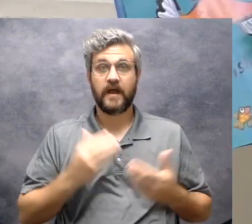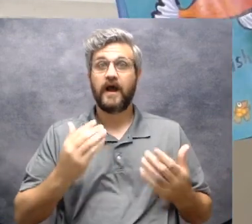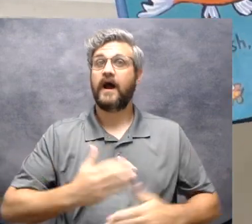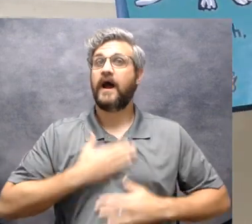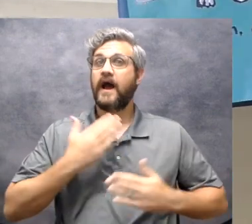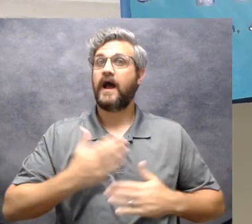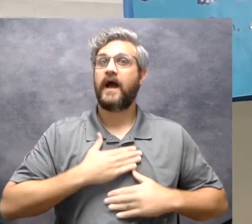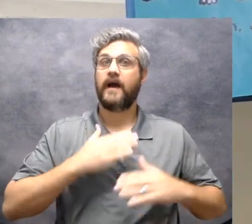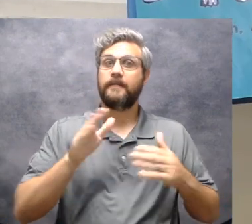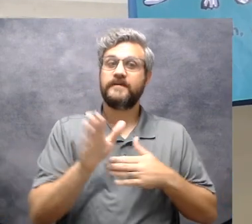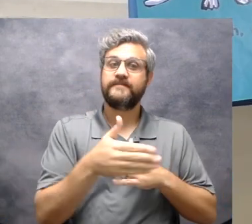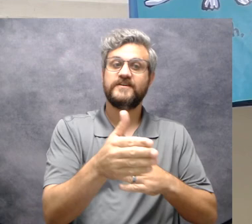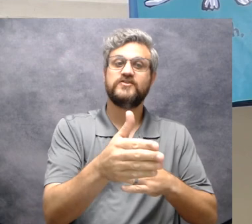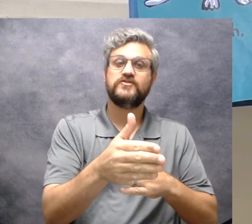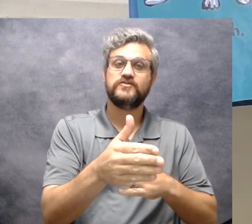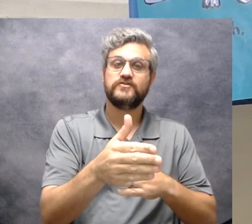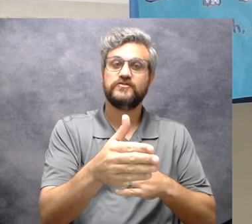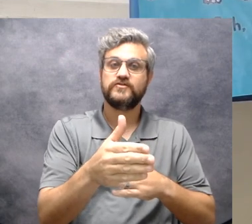Happy fish.